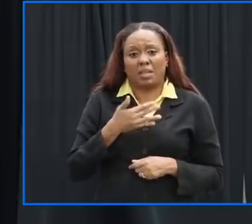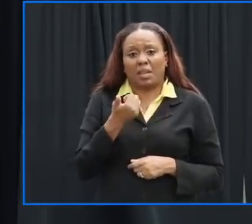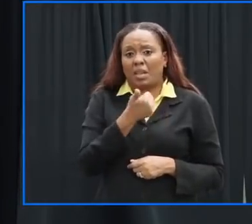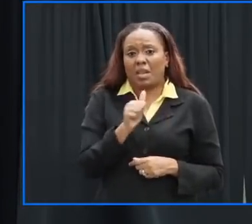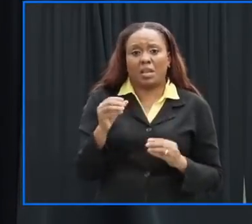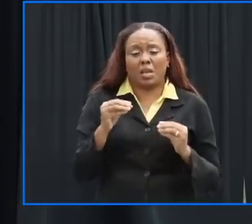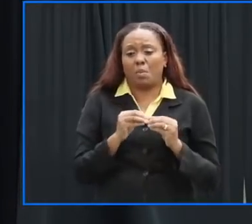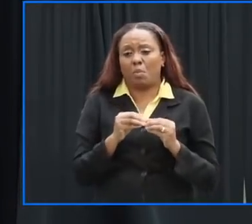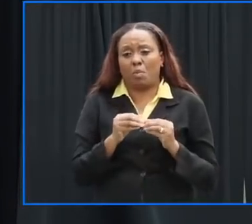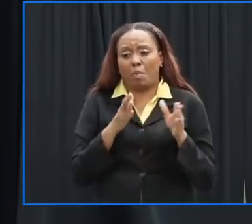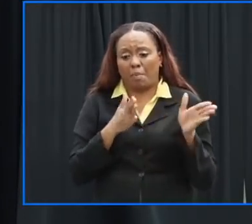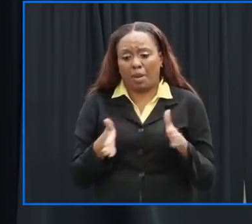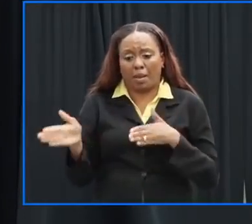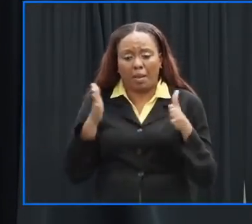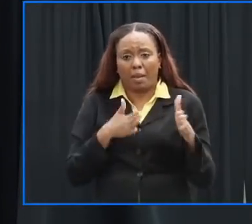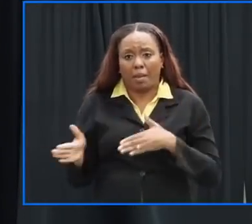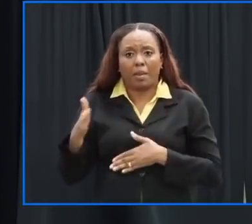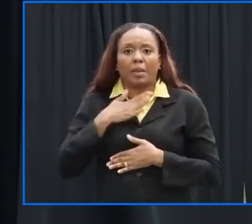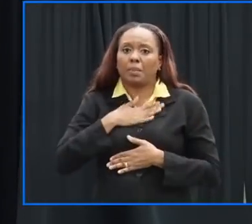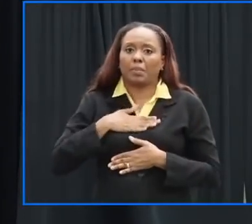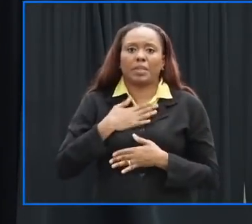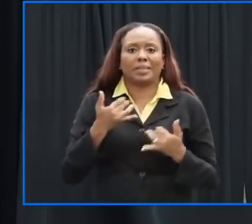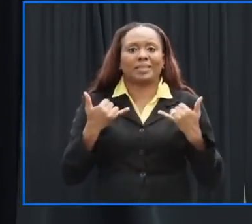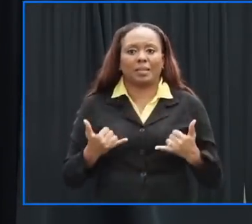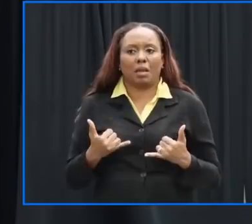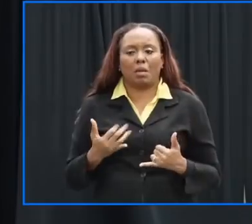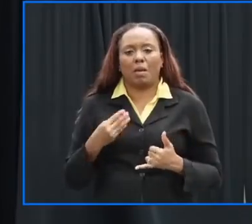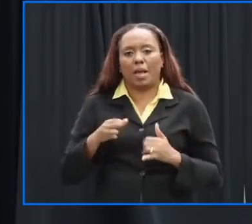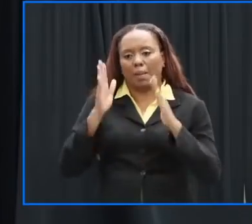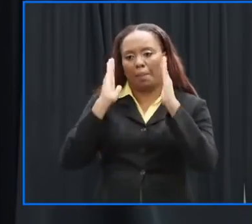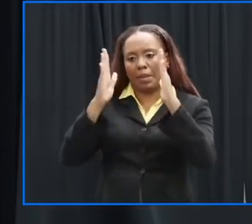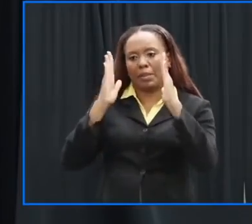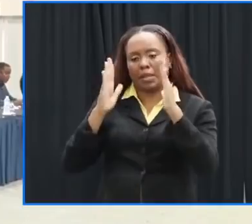and monitor all the various channels